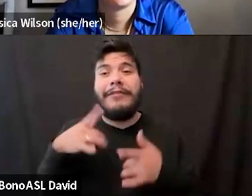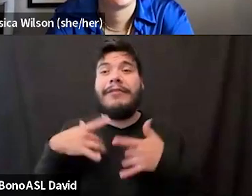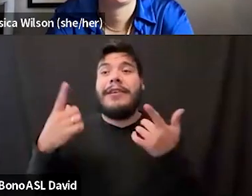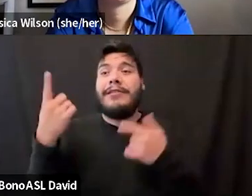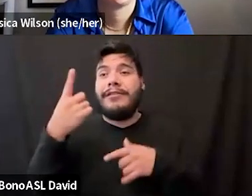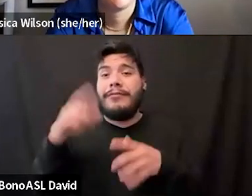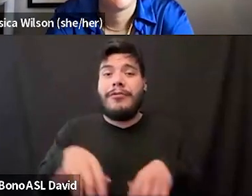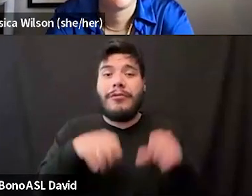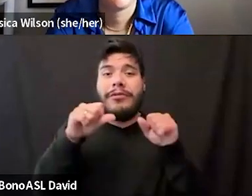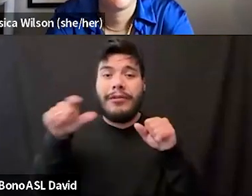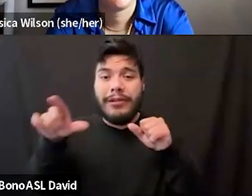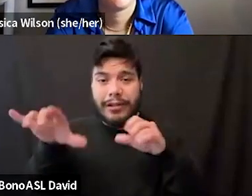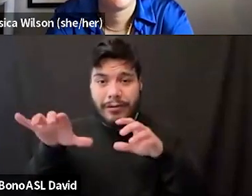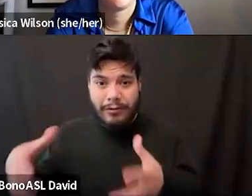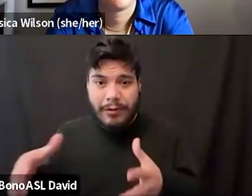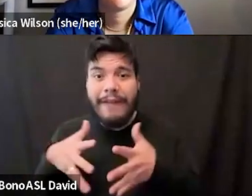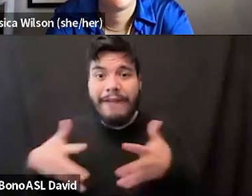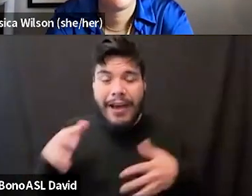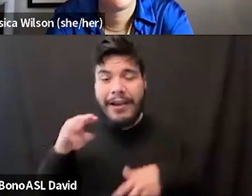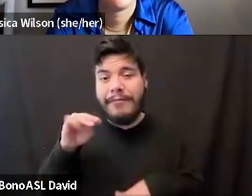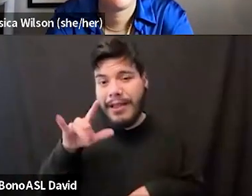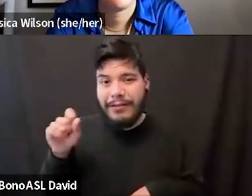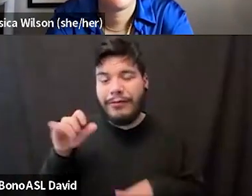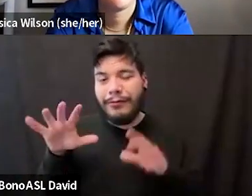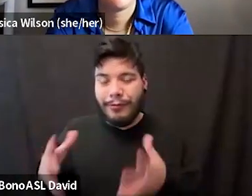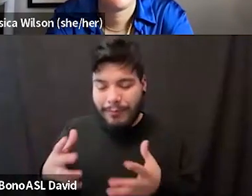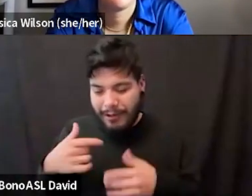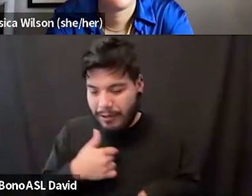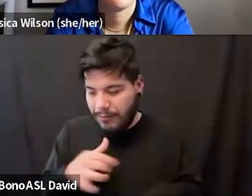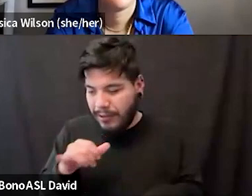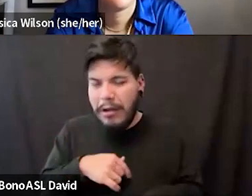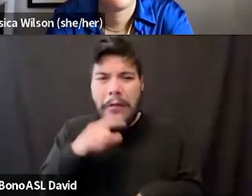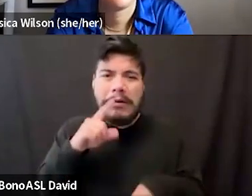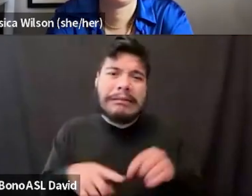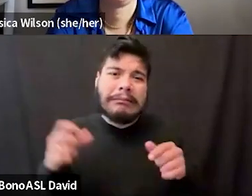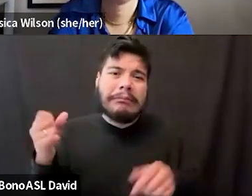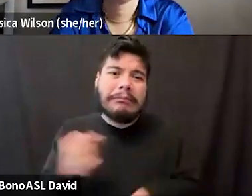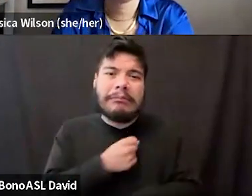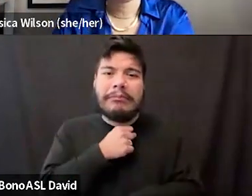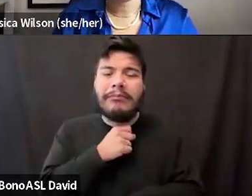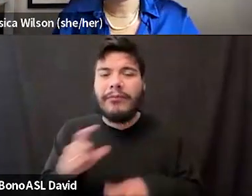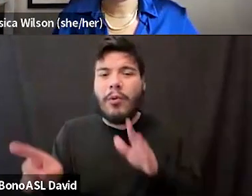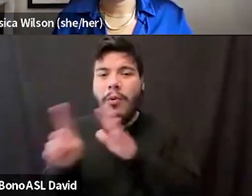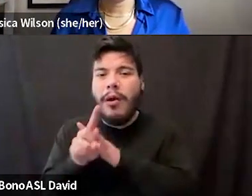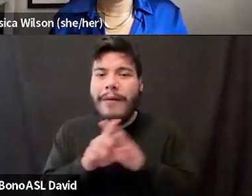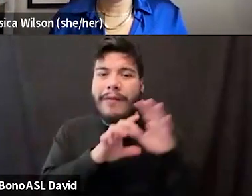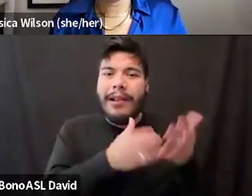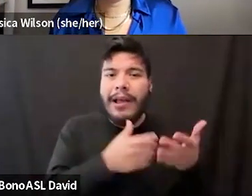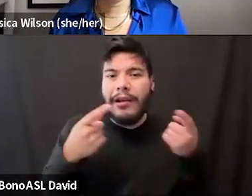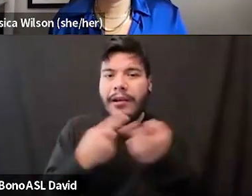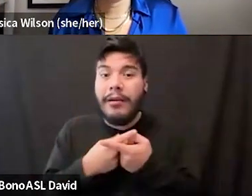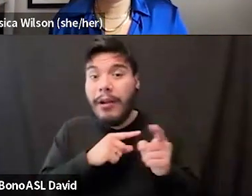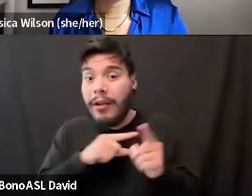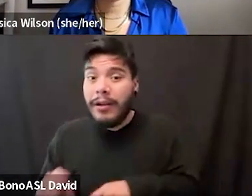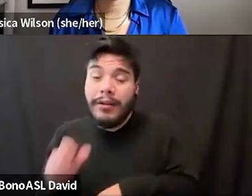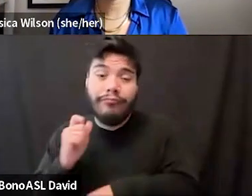on. I was in their group. That was like our at at Mills group. And I was like, I won't be able to make it. I have a class, but I'll, I'll come here to set up and I'll